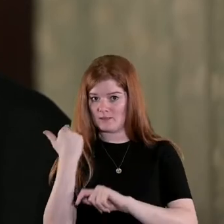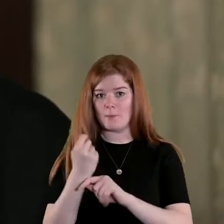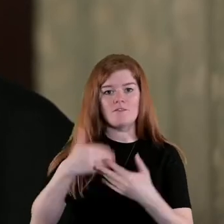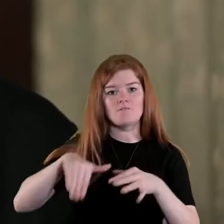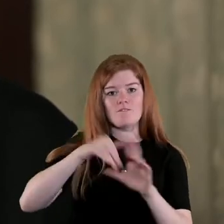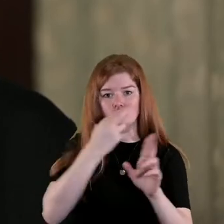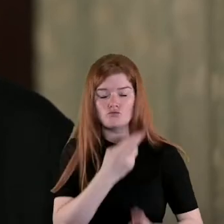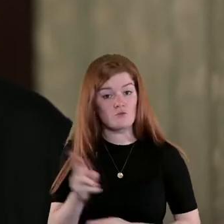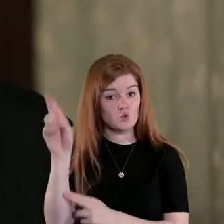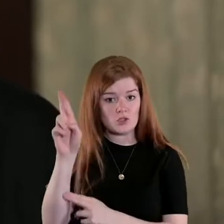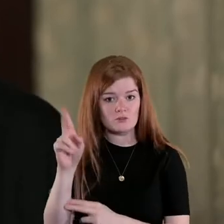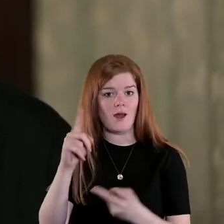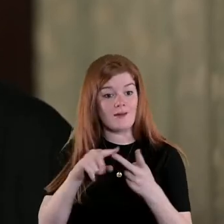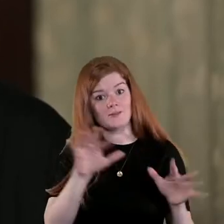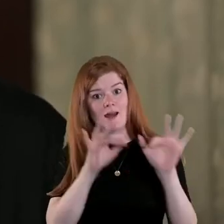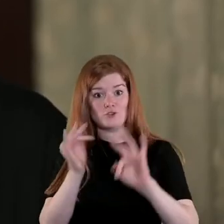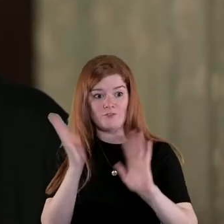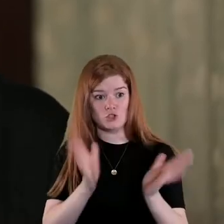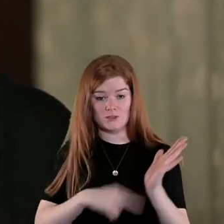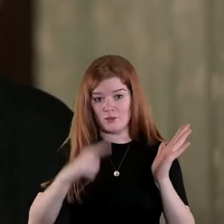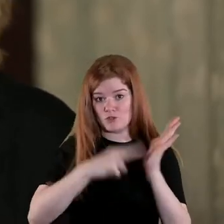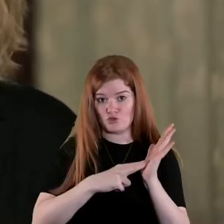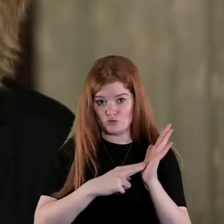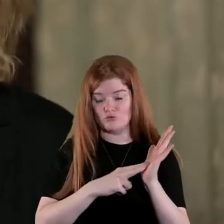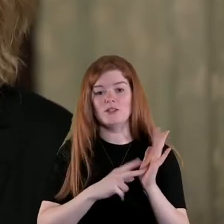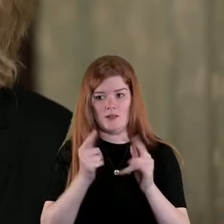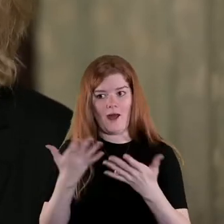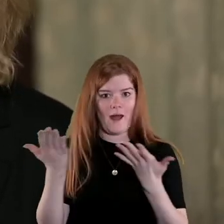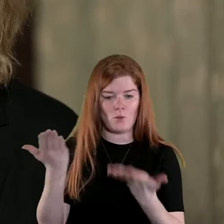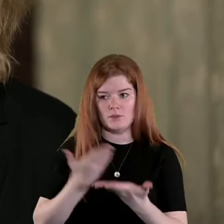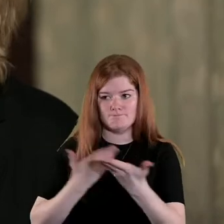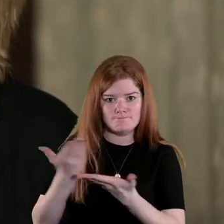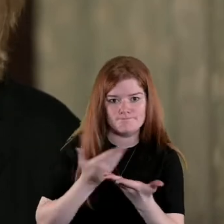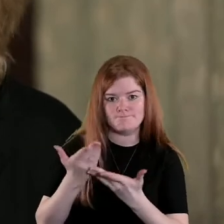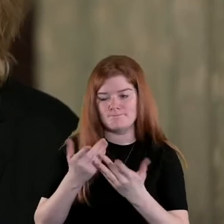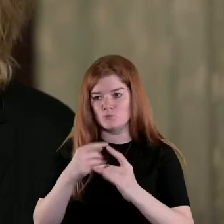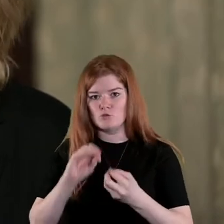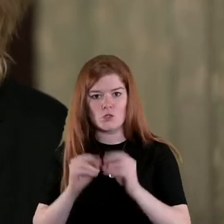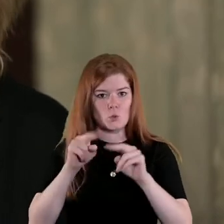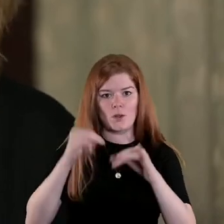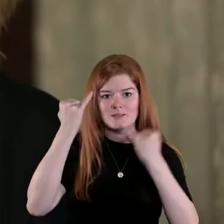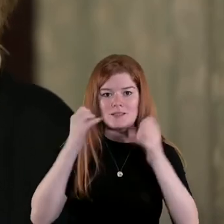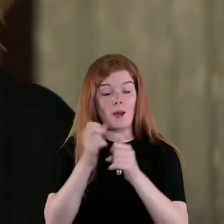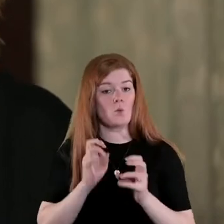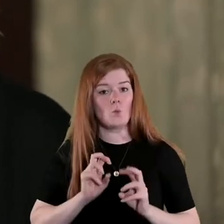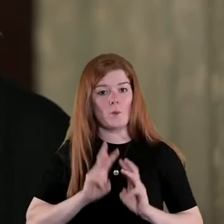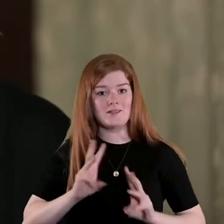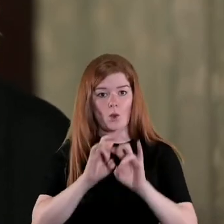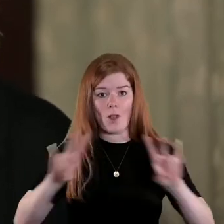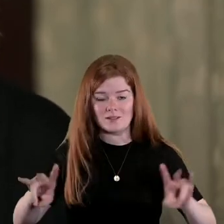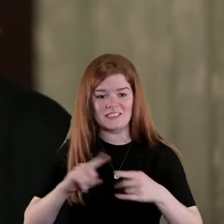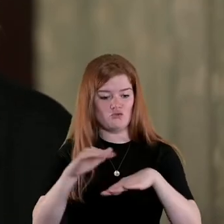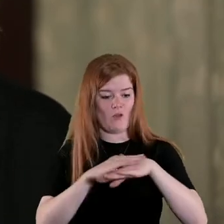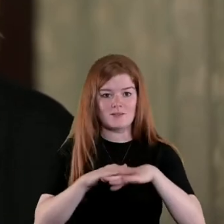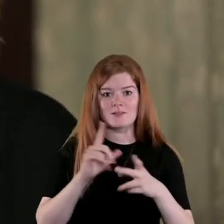in the revolution and post-treaty period spoke to and engaged with ideas of women's equality race democracy